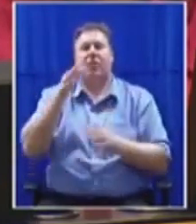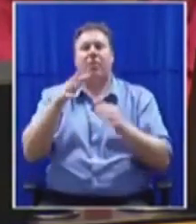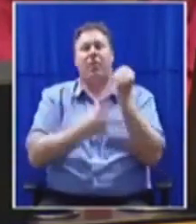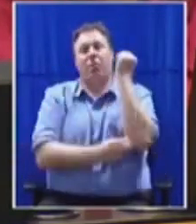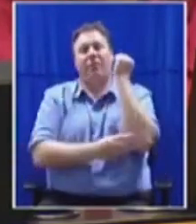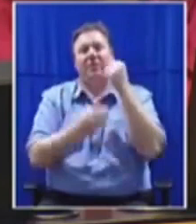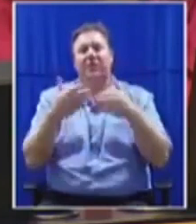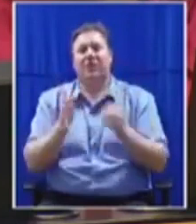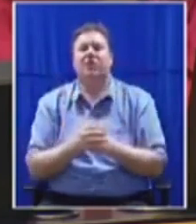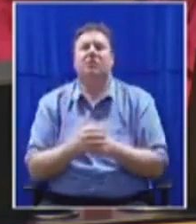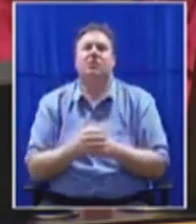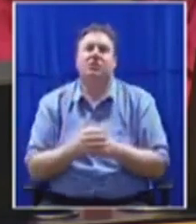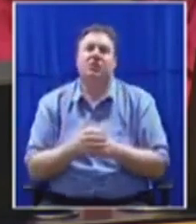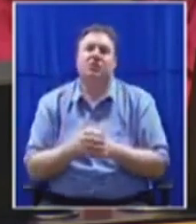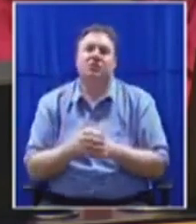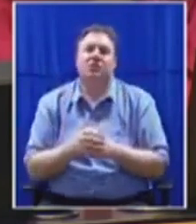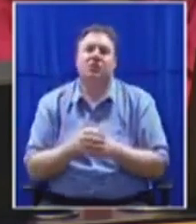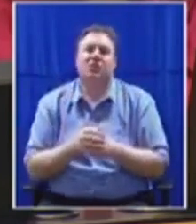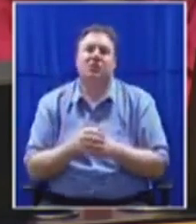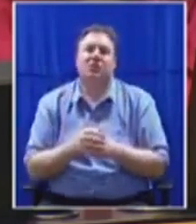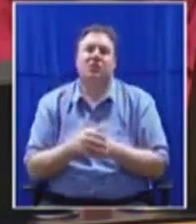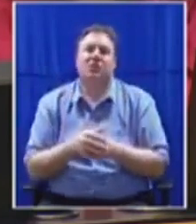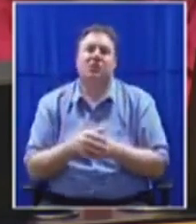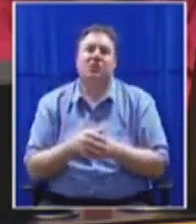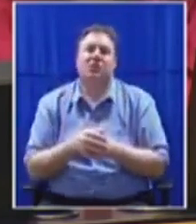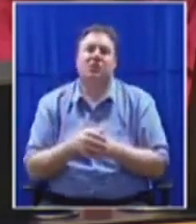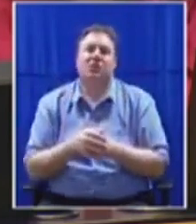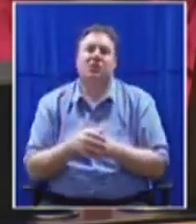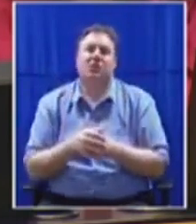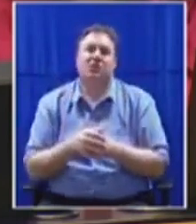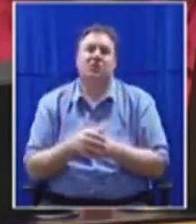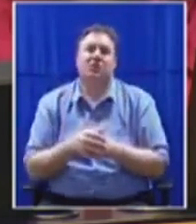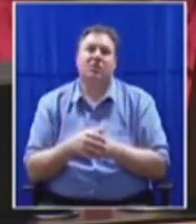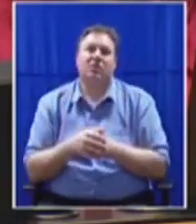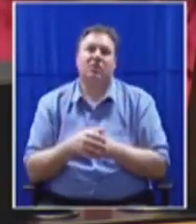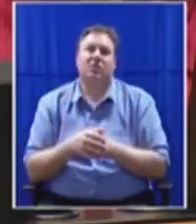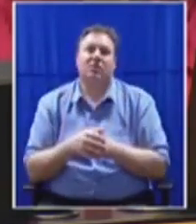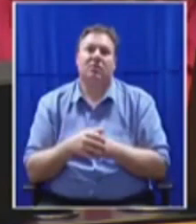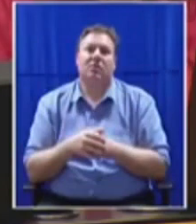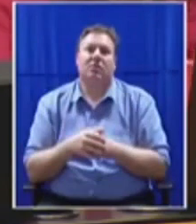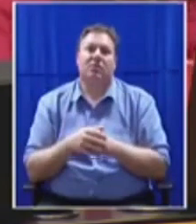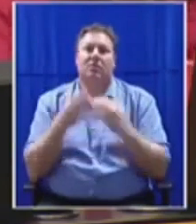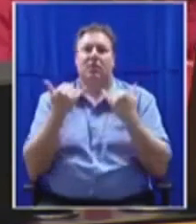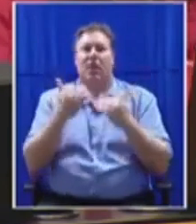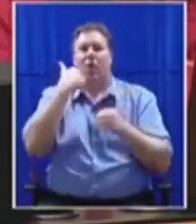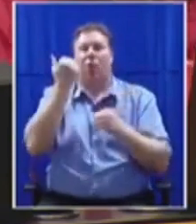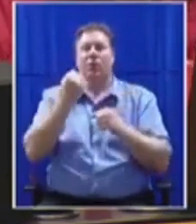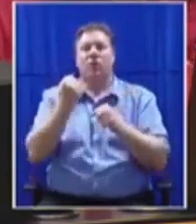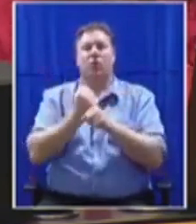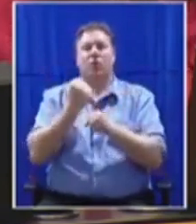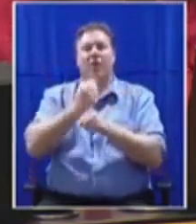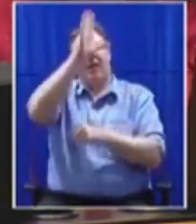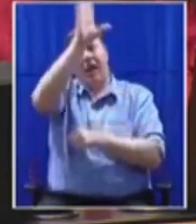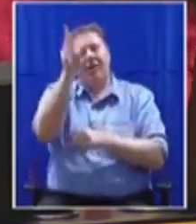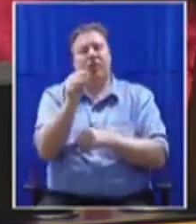the underdevelopment trap that they have been in for decades. Now we want to make African migrants scapegoats for